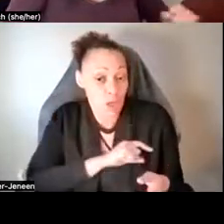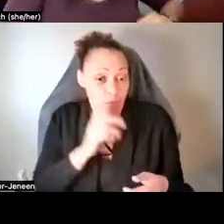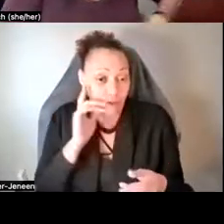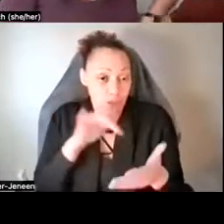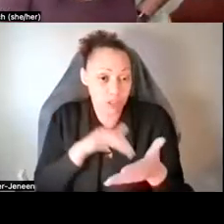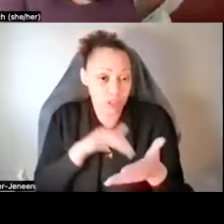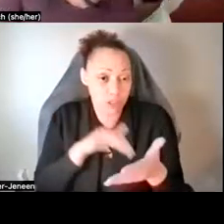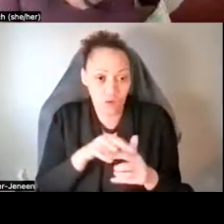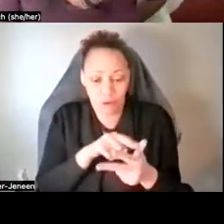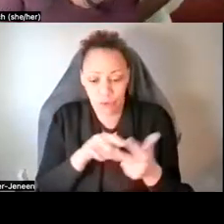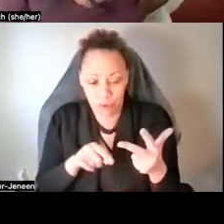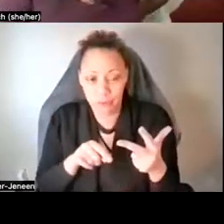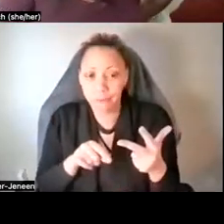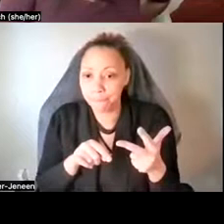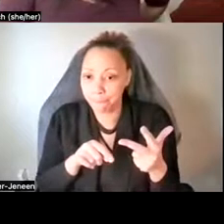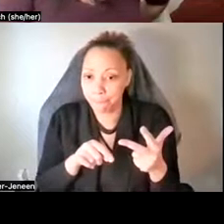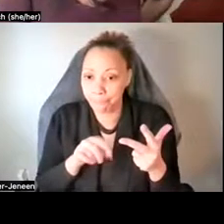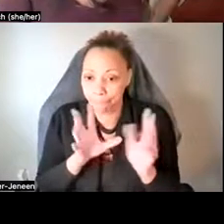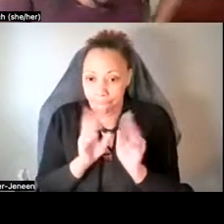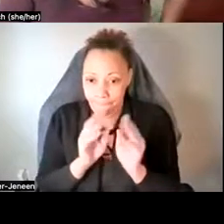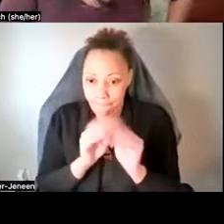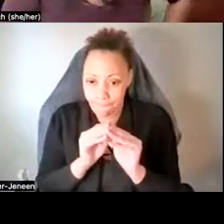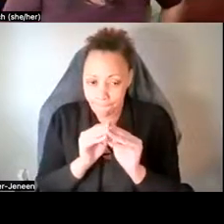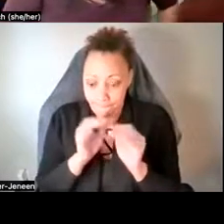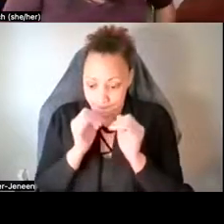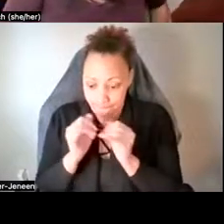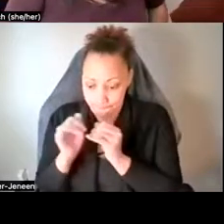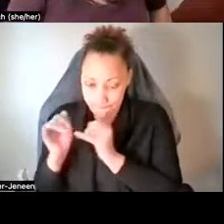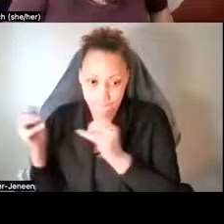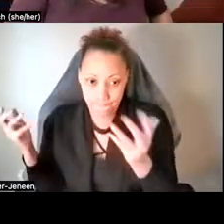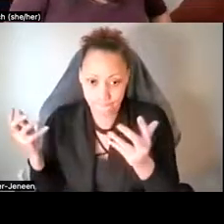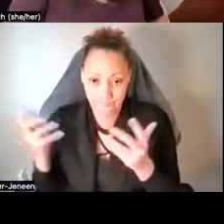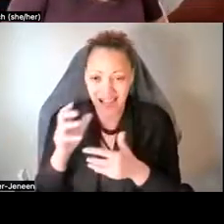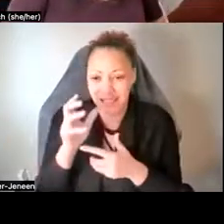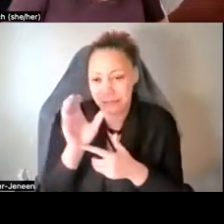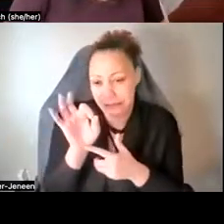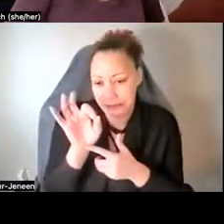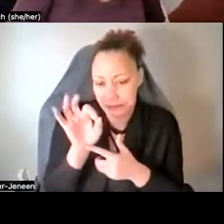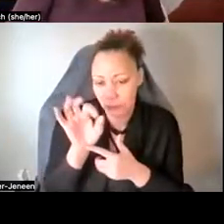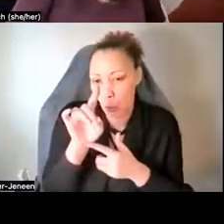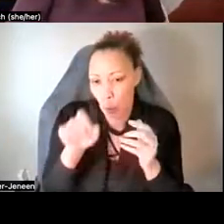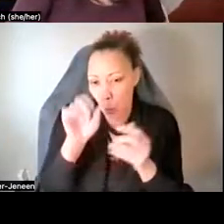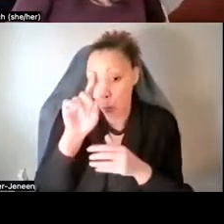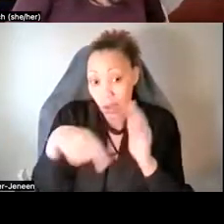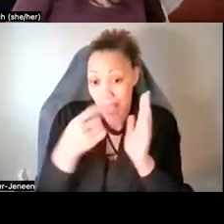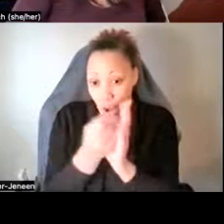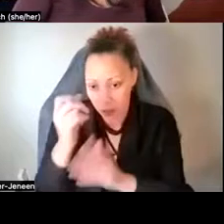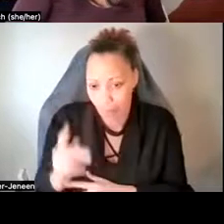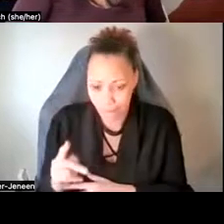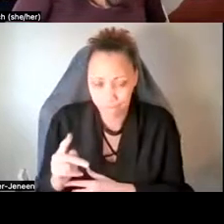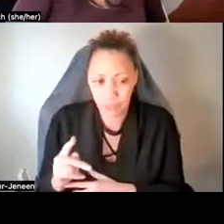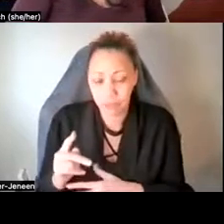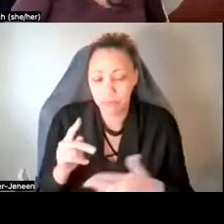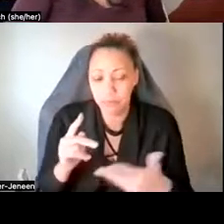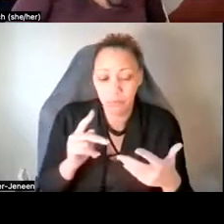you have three preparatory sessions. Um, each preparatory session is, uh, is around 90 minutes. And so there's a lot of preparation that needs